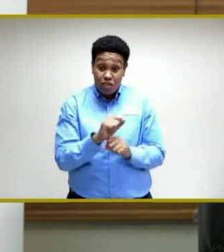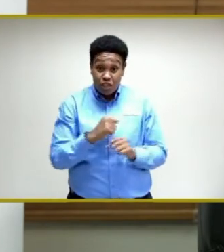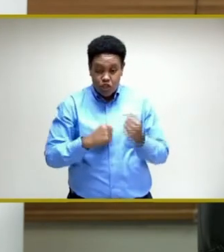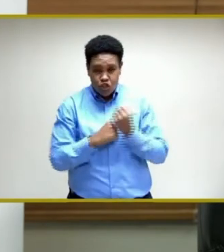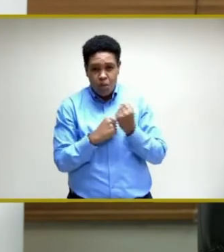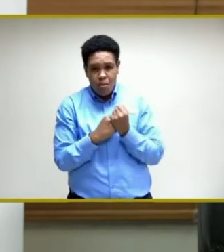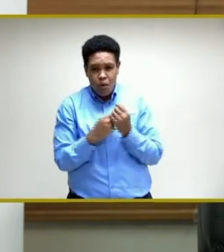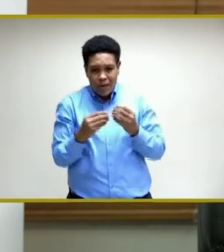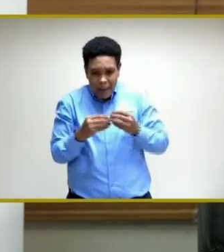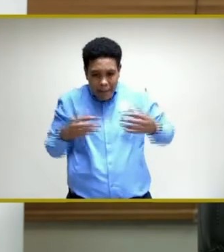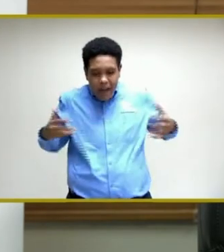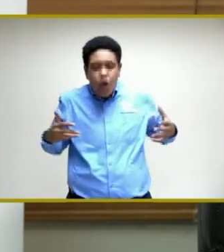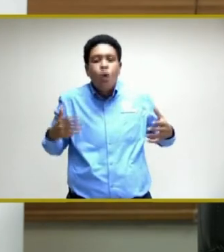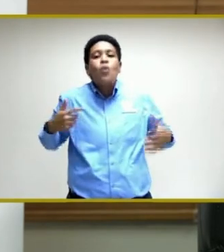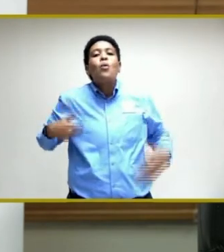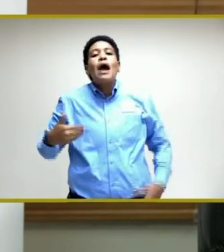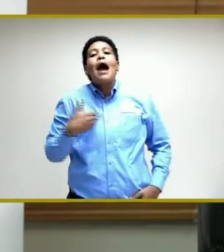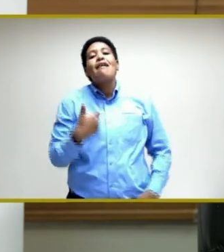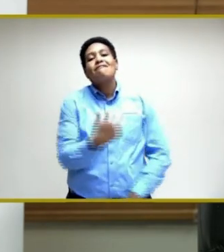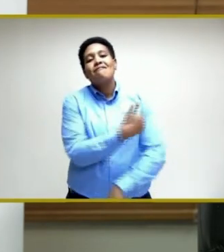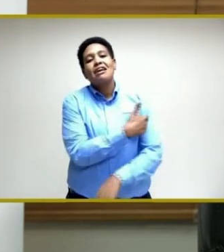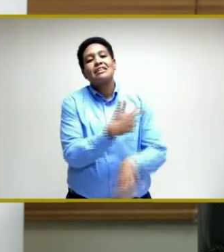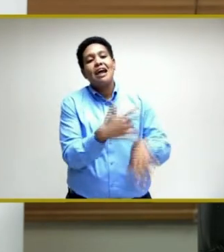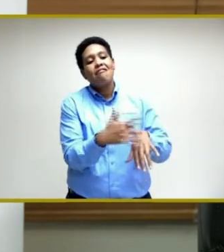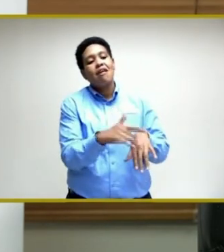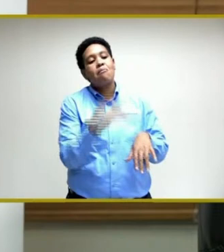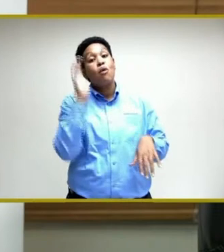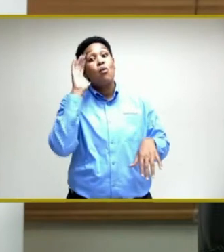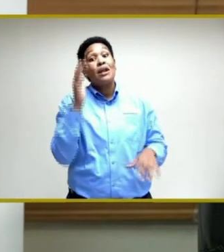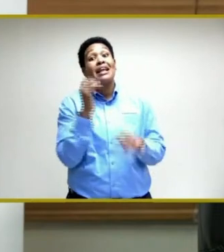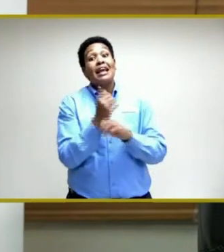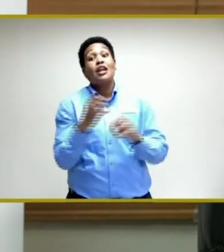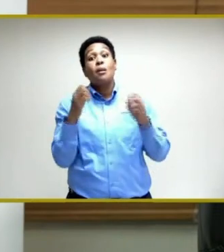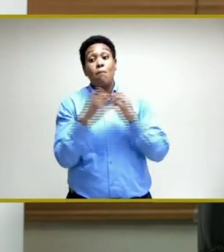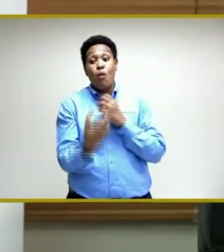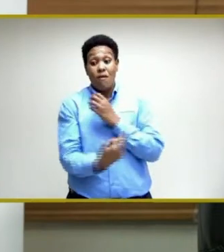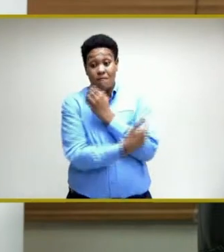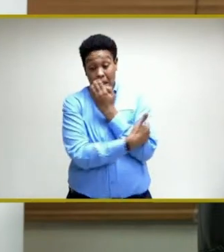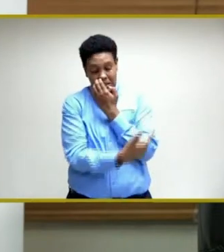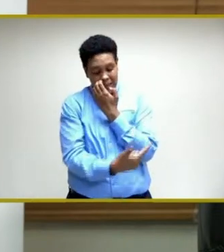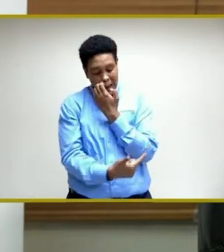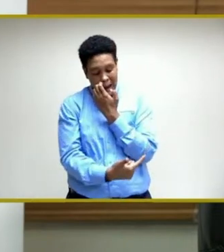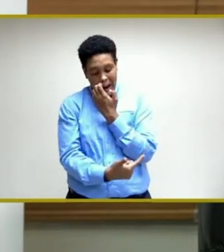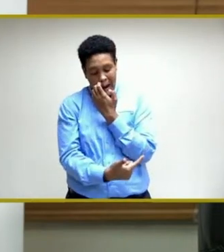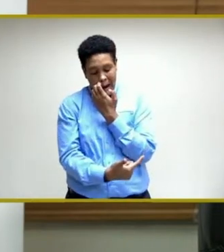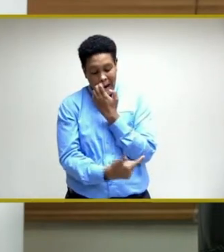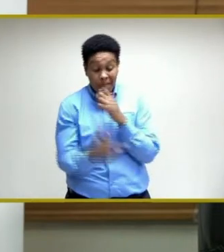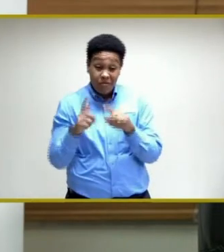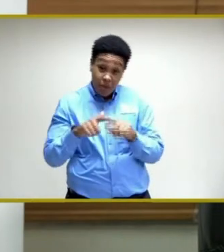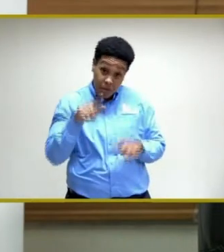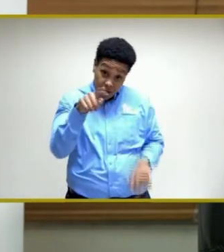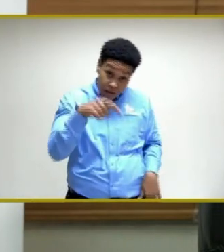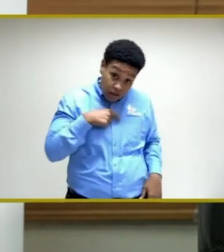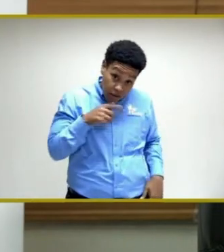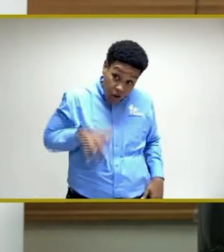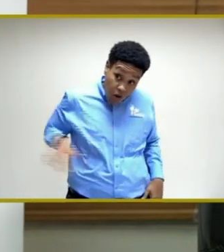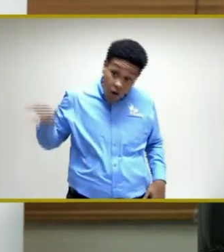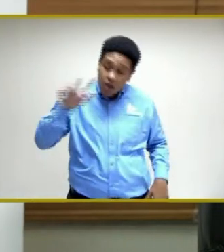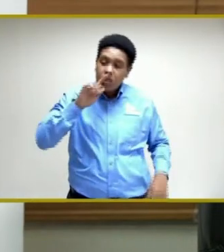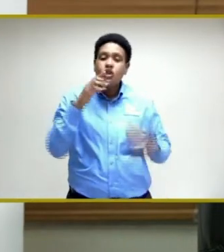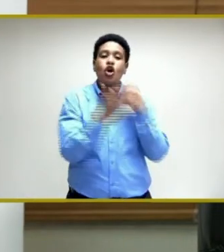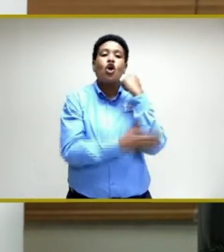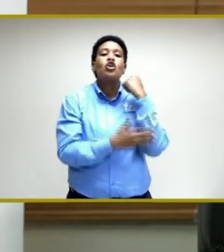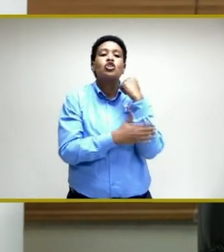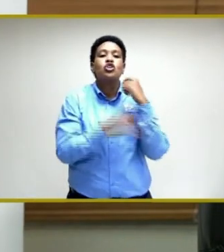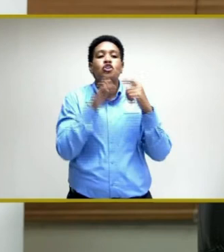out. We have vaccines and we'll be getting more vaccines and so it is up to us to the country